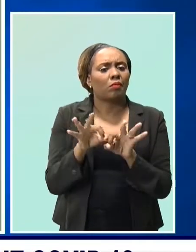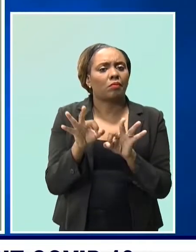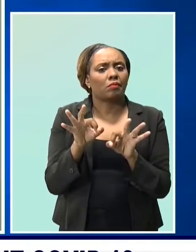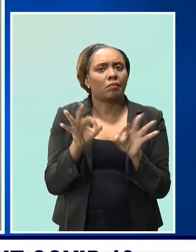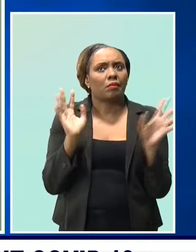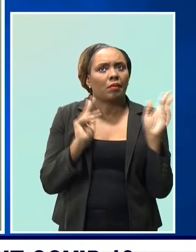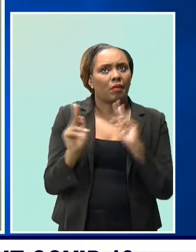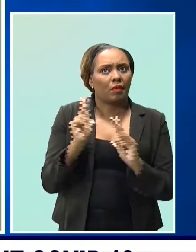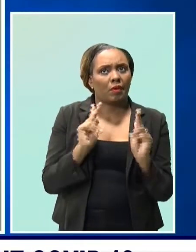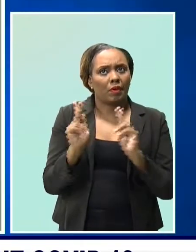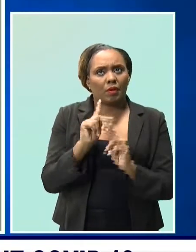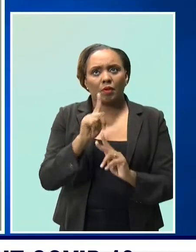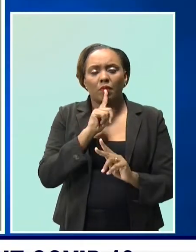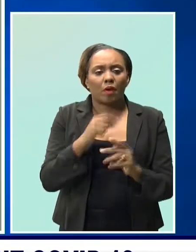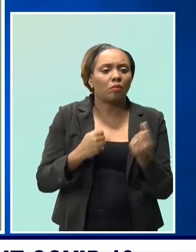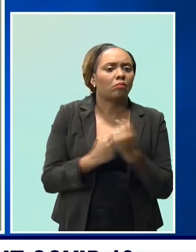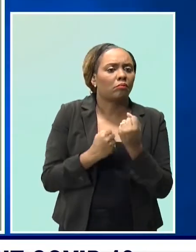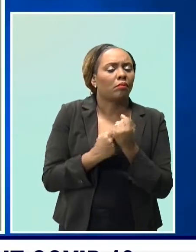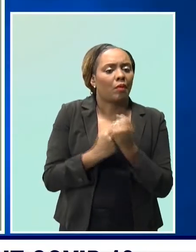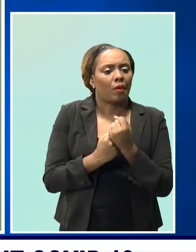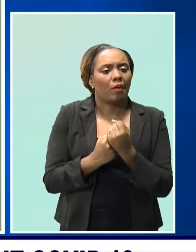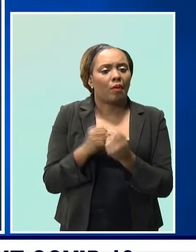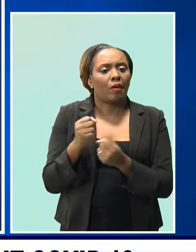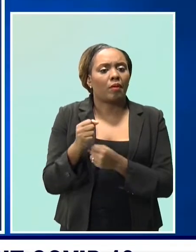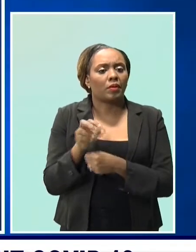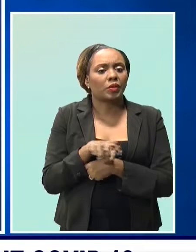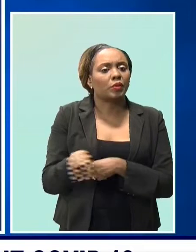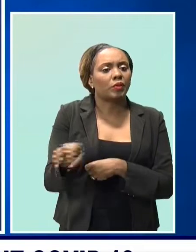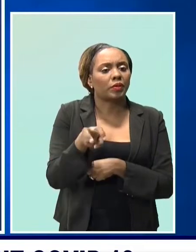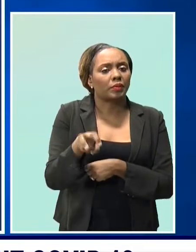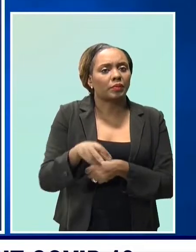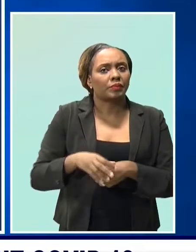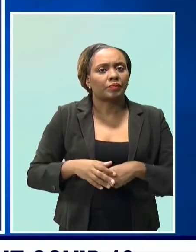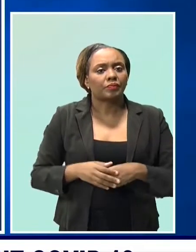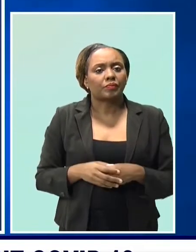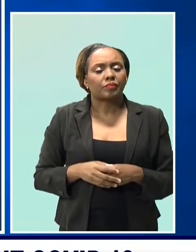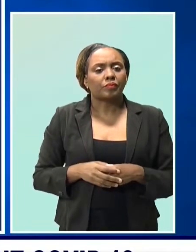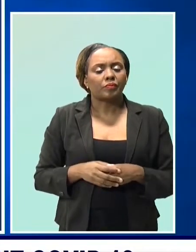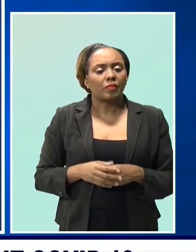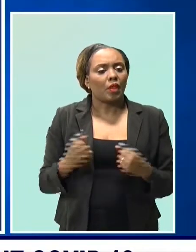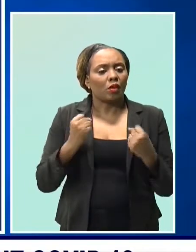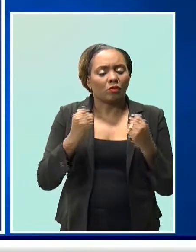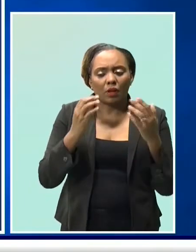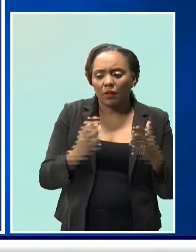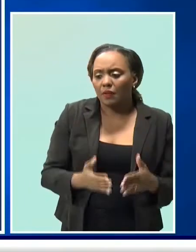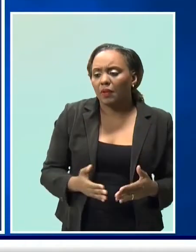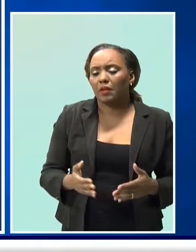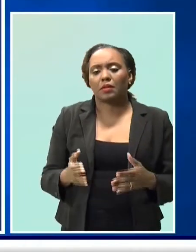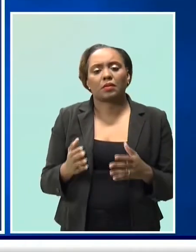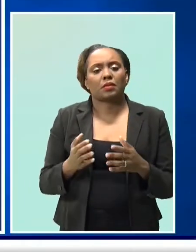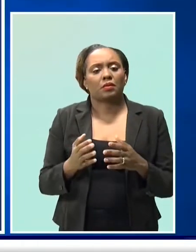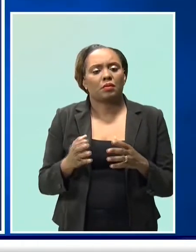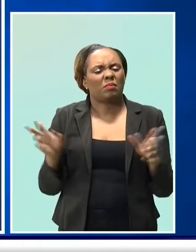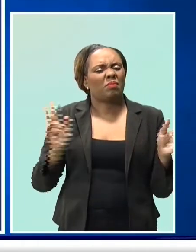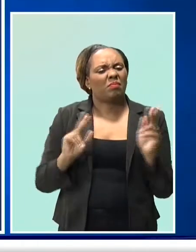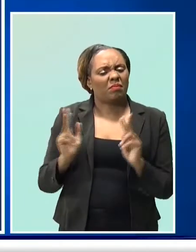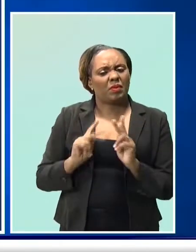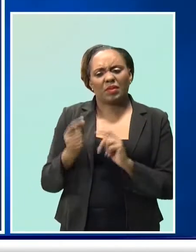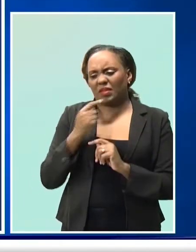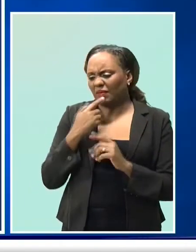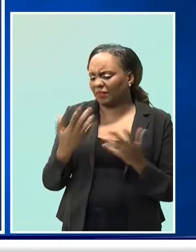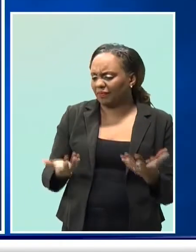regarded as the backbone of the industry. They make up the people of Barbados that our visitors continually see